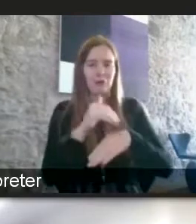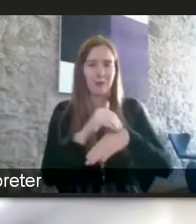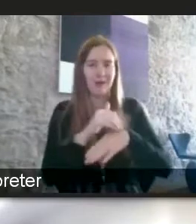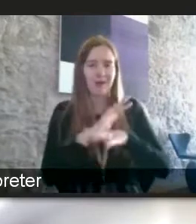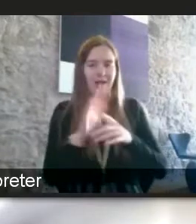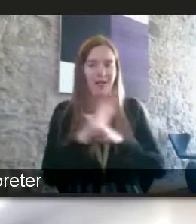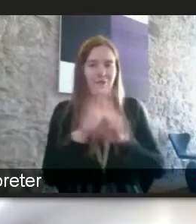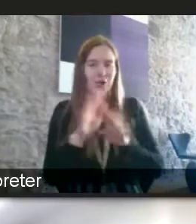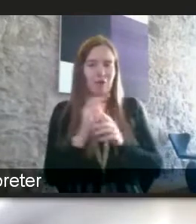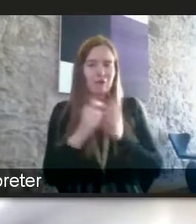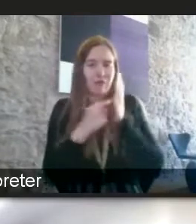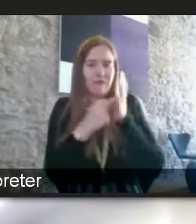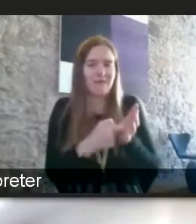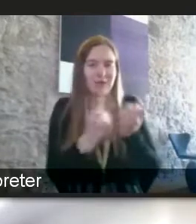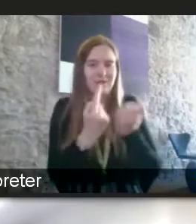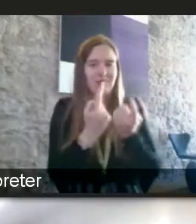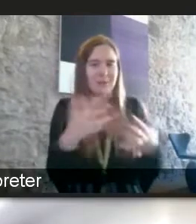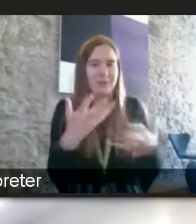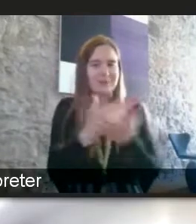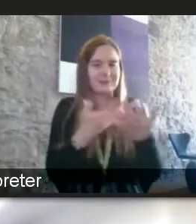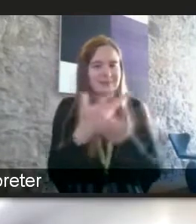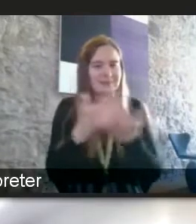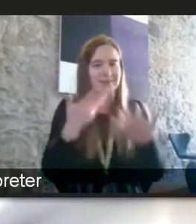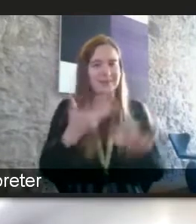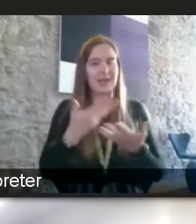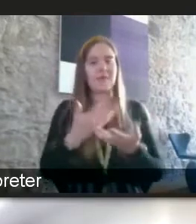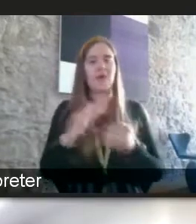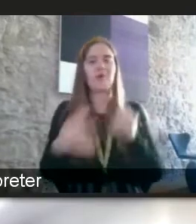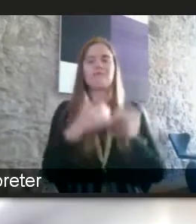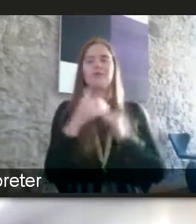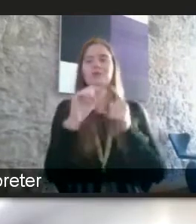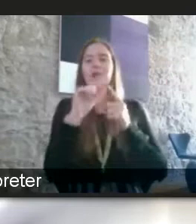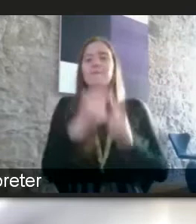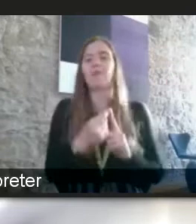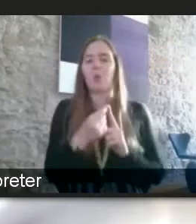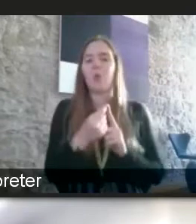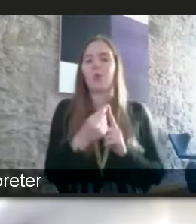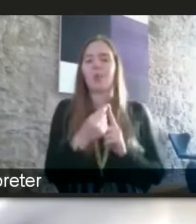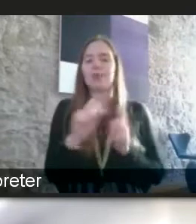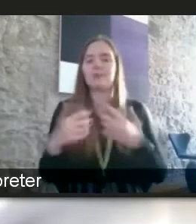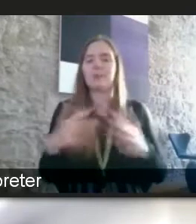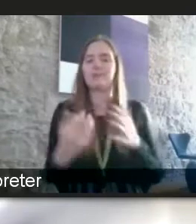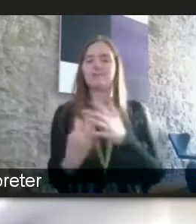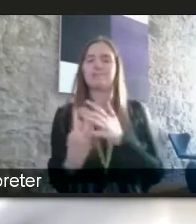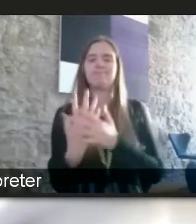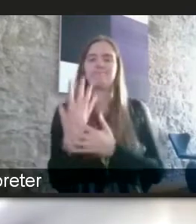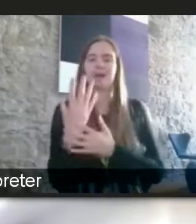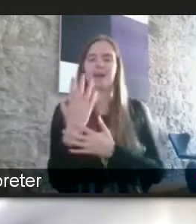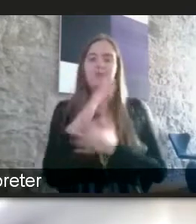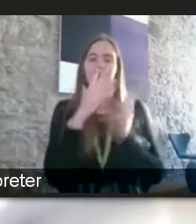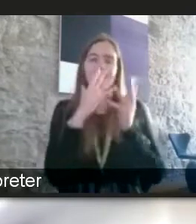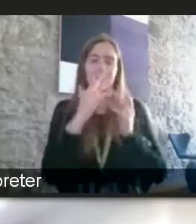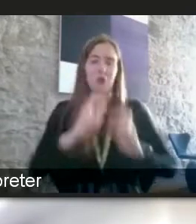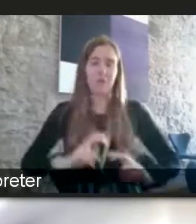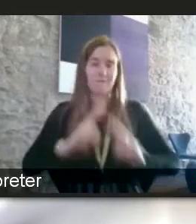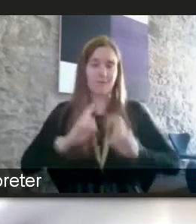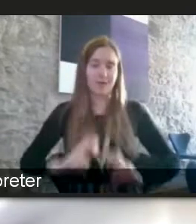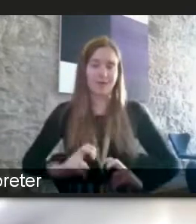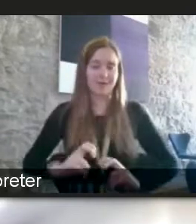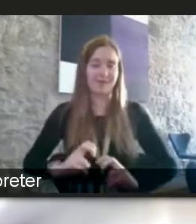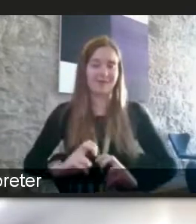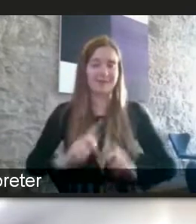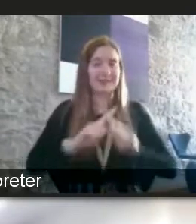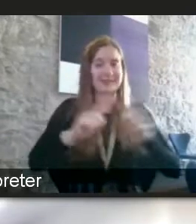to stuff that's been talked about today but i'm going to finish on a point that's emerging from a survey that i've just completed a different